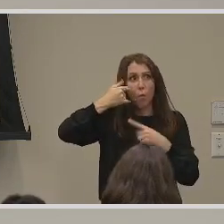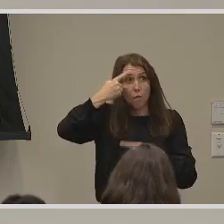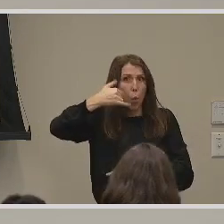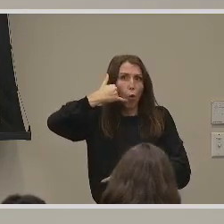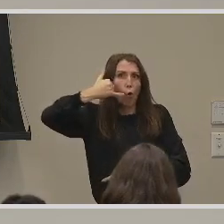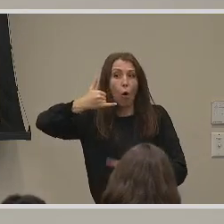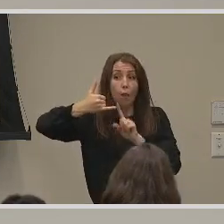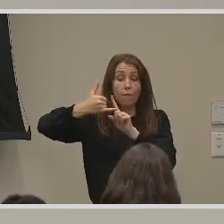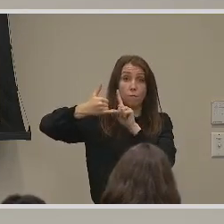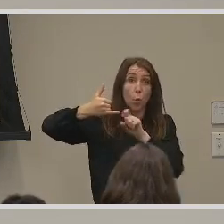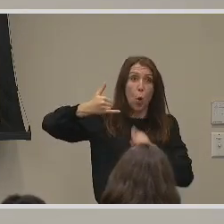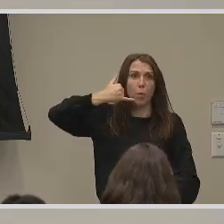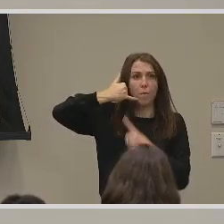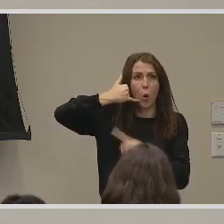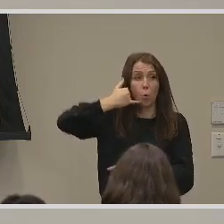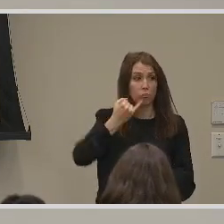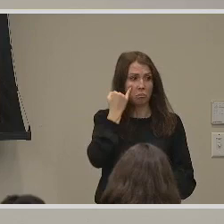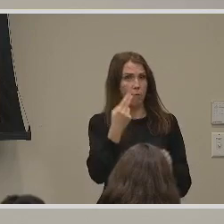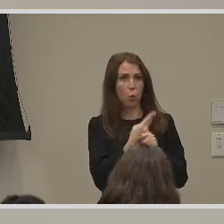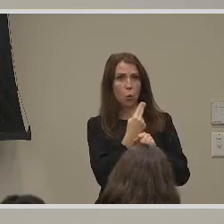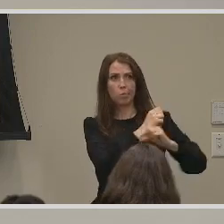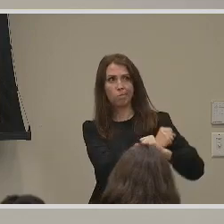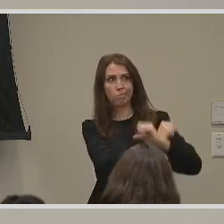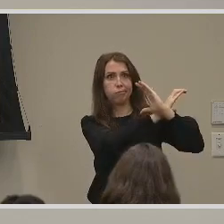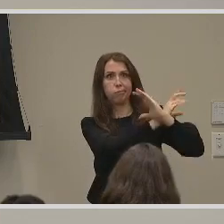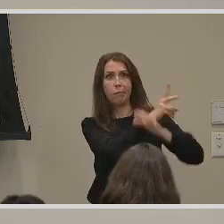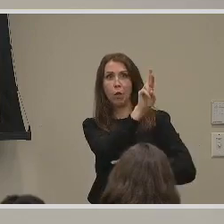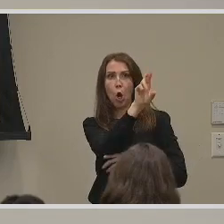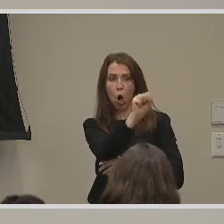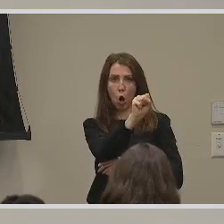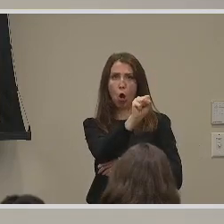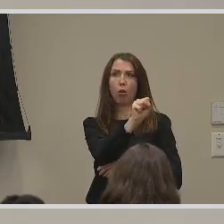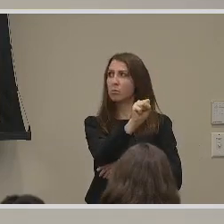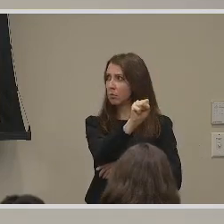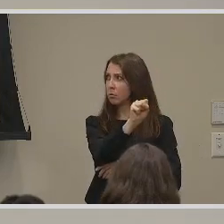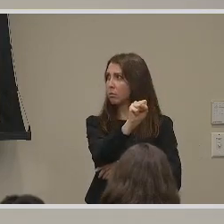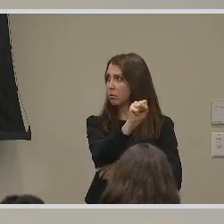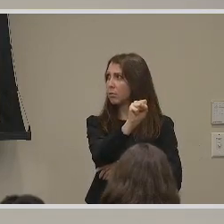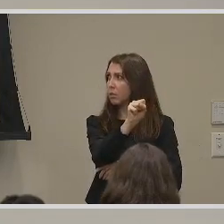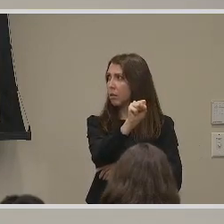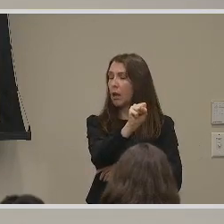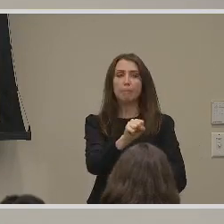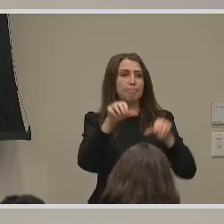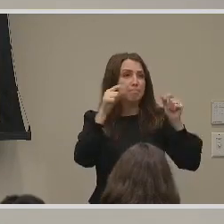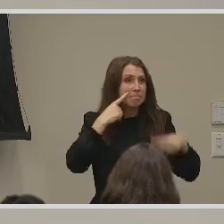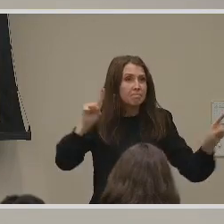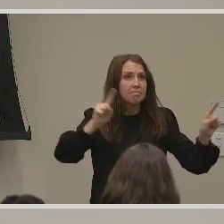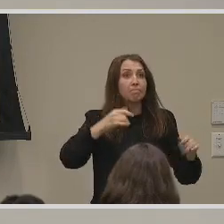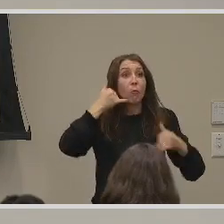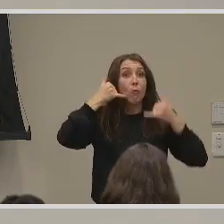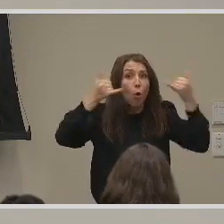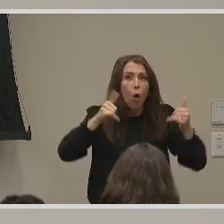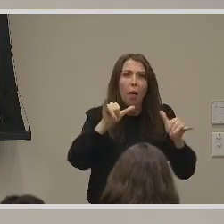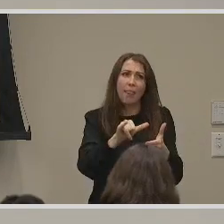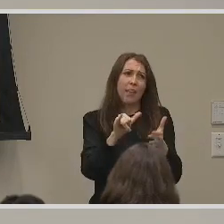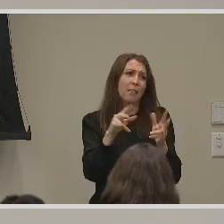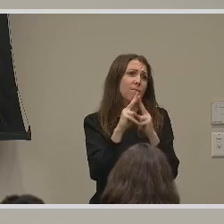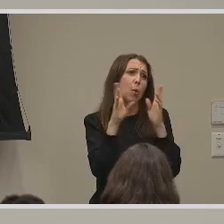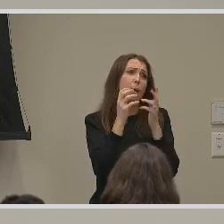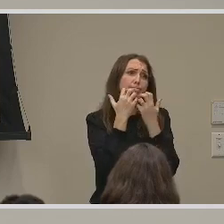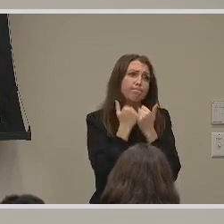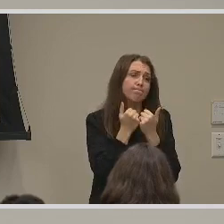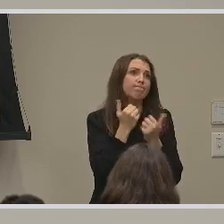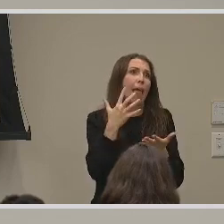phone. So, if they can use the video relay service at a certain location to be able to make a phone call, that would be very helpful as well.